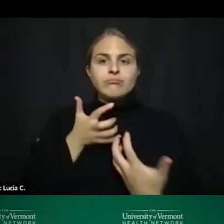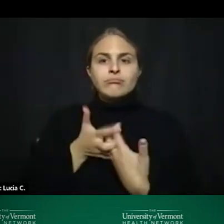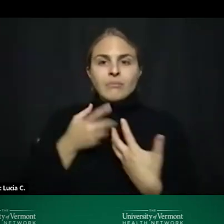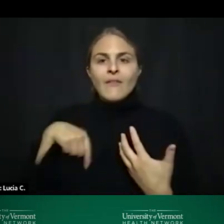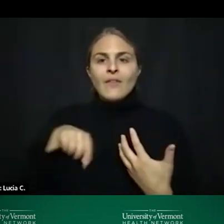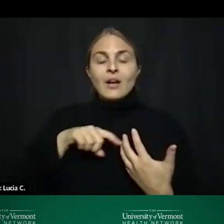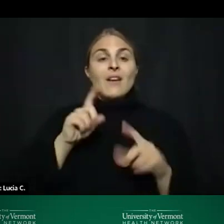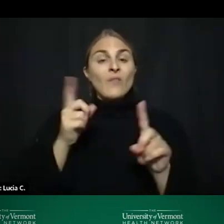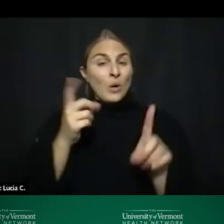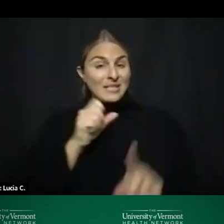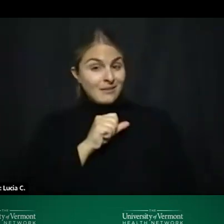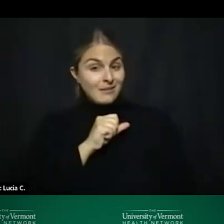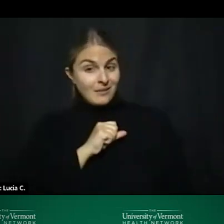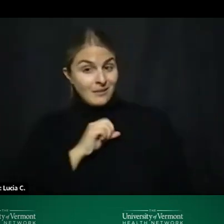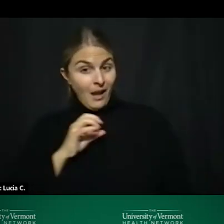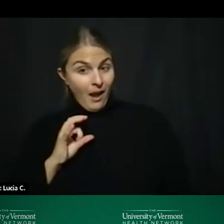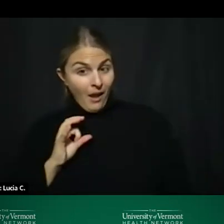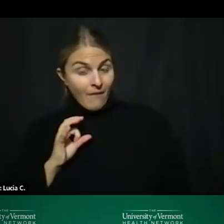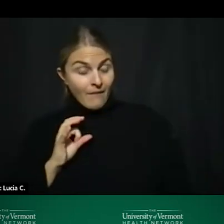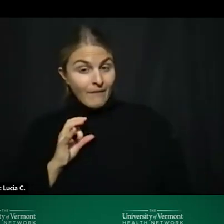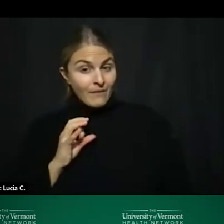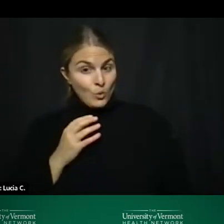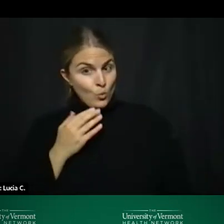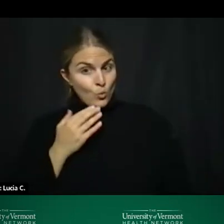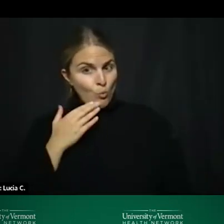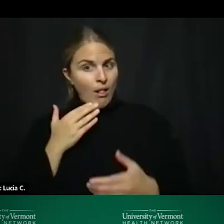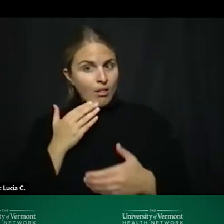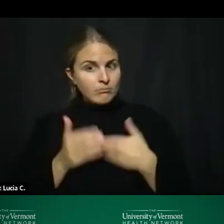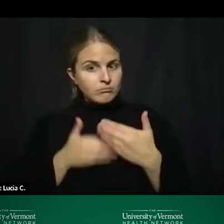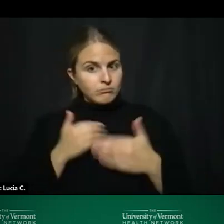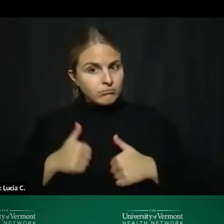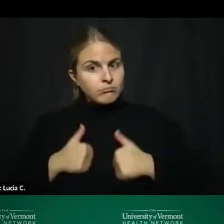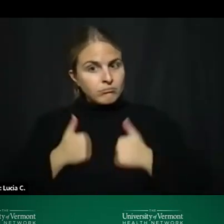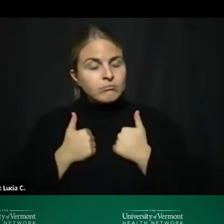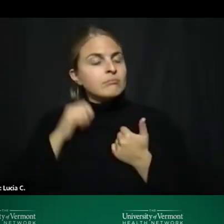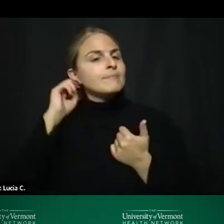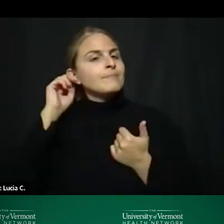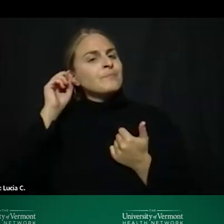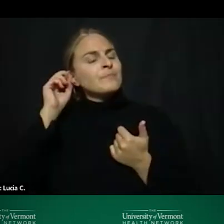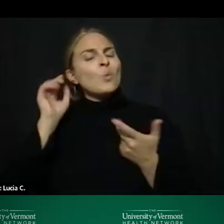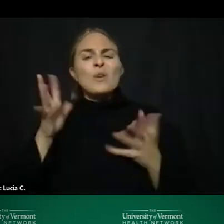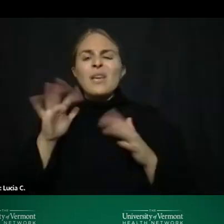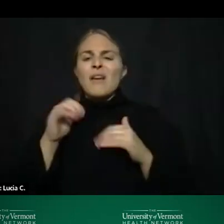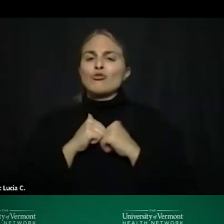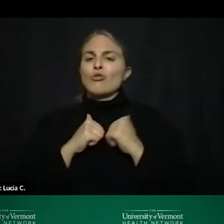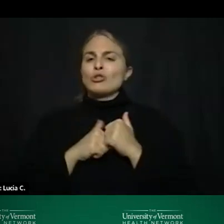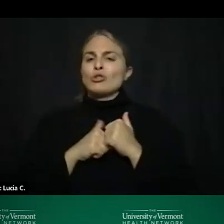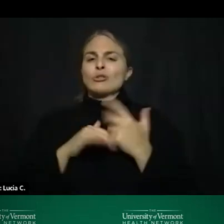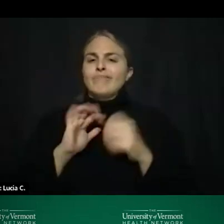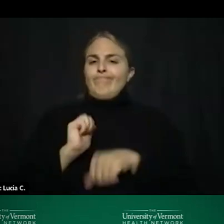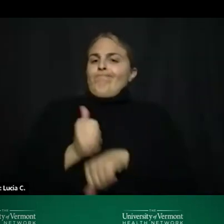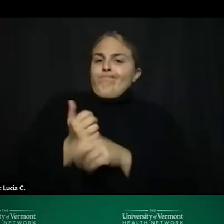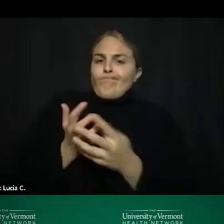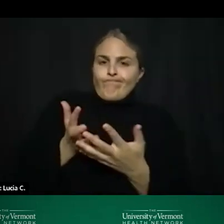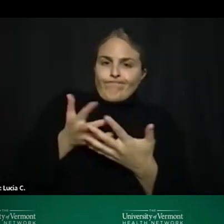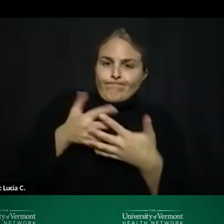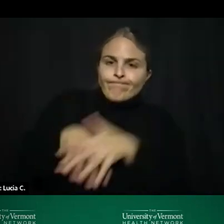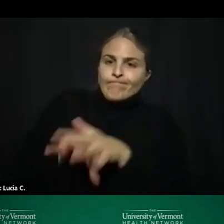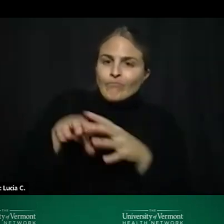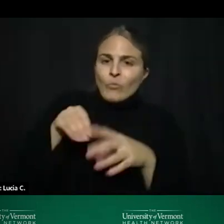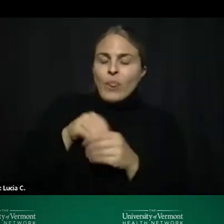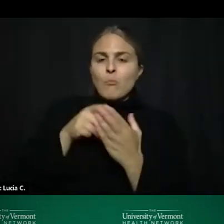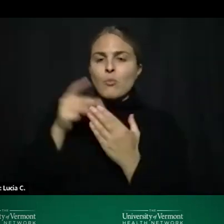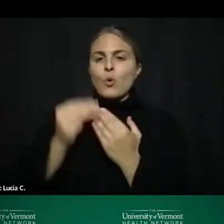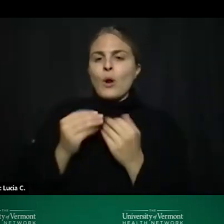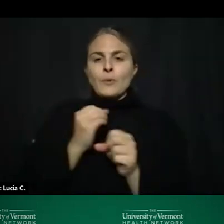terms of staff wellness um we have structures built into the program to provide